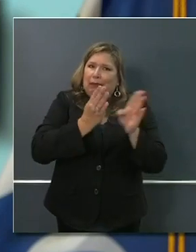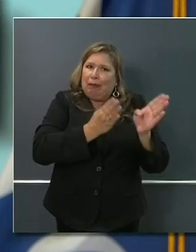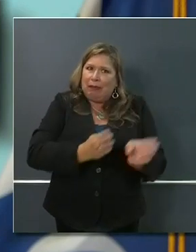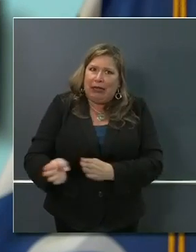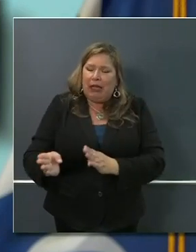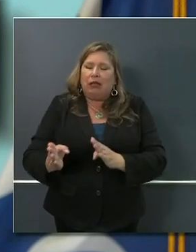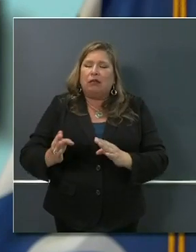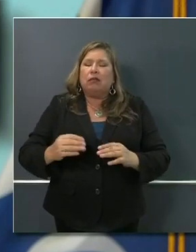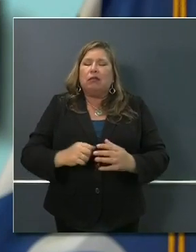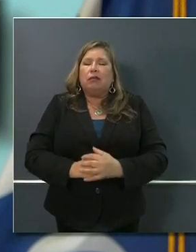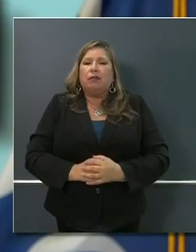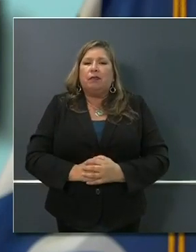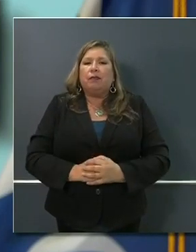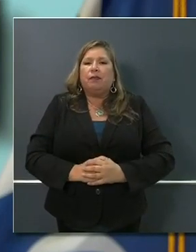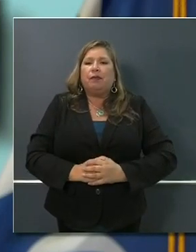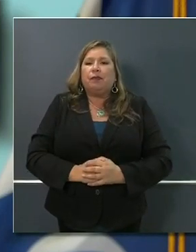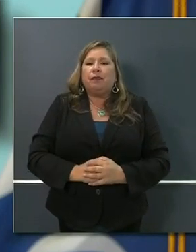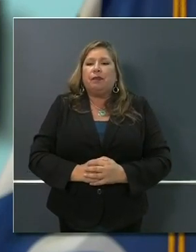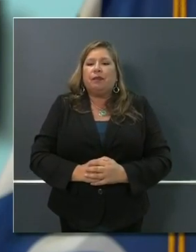KCBS.